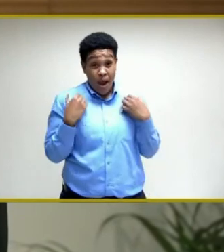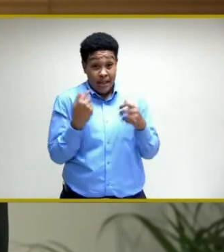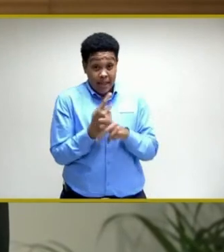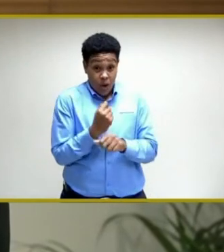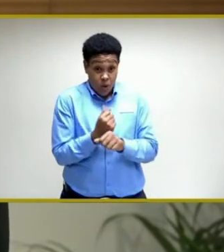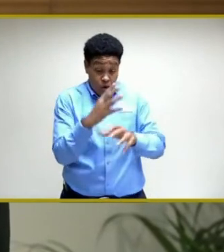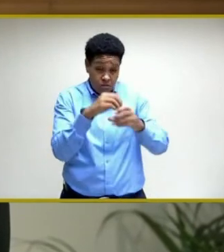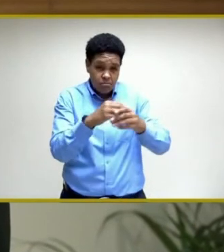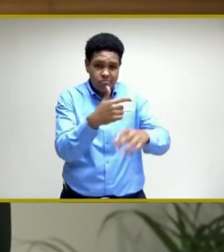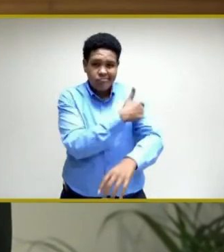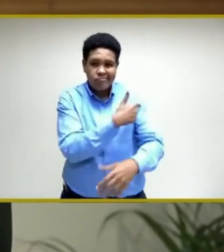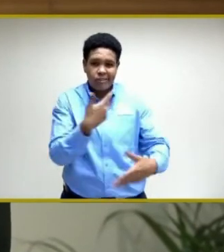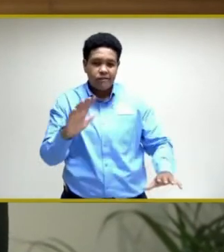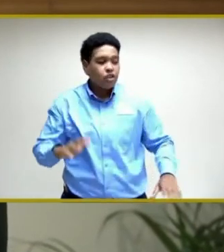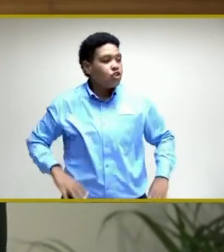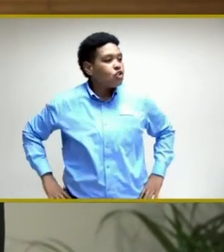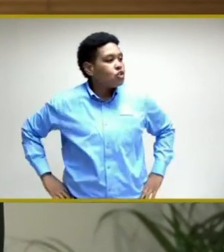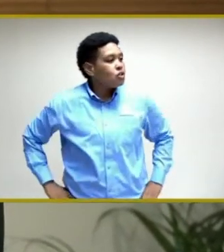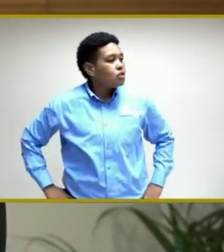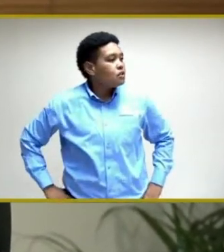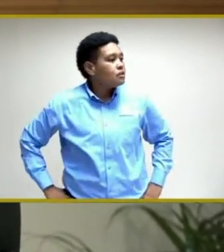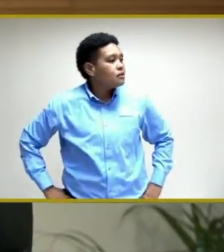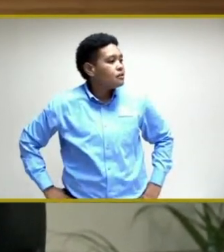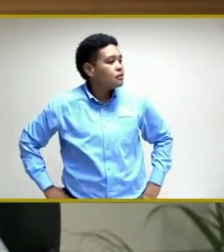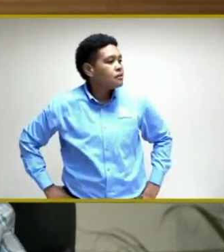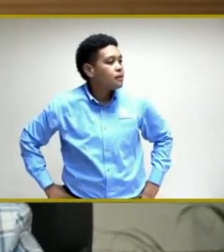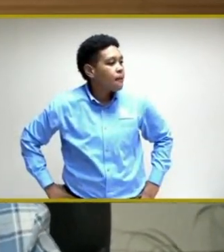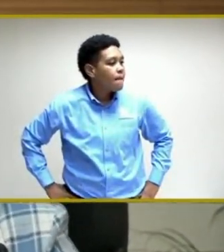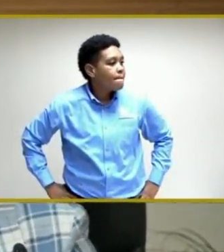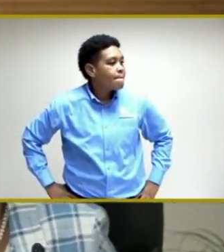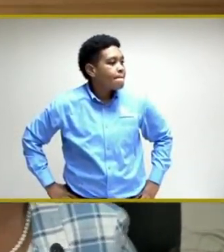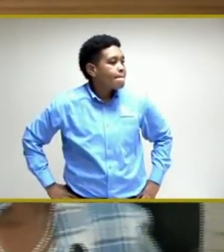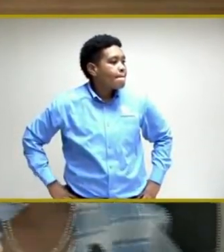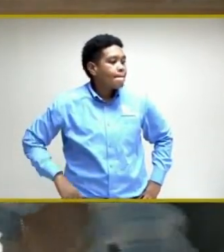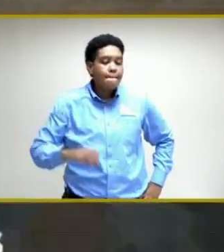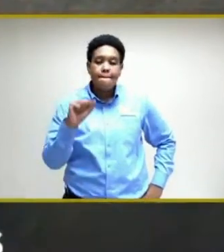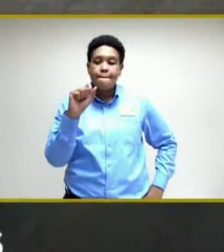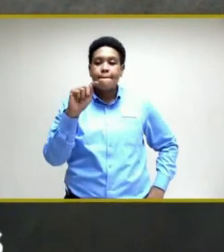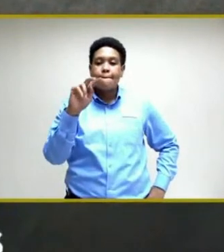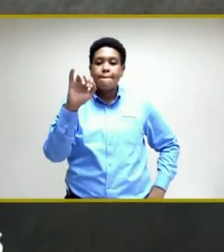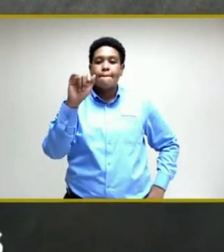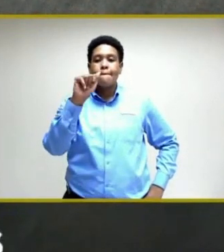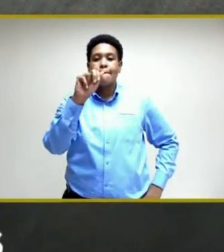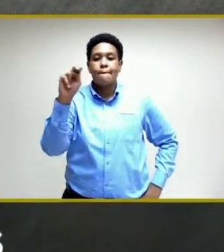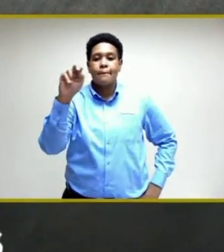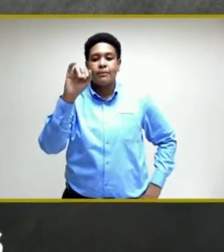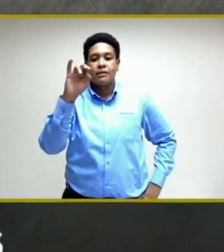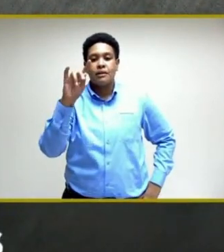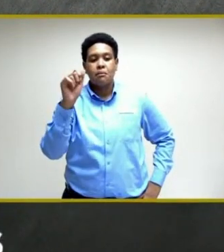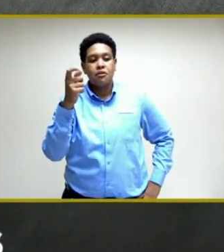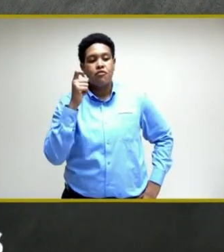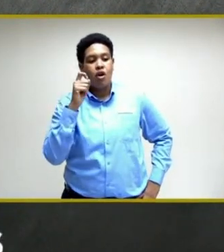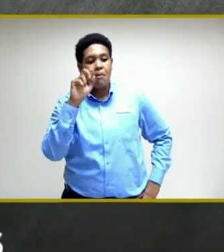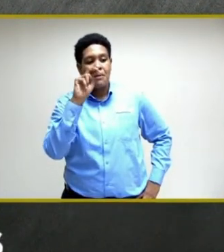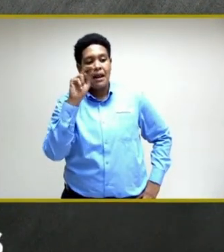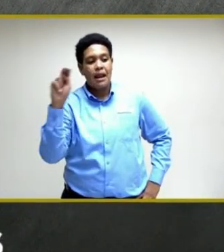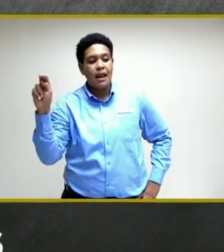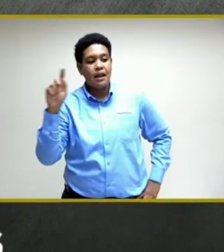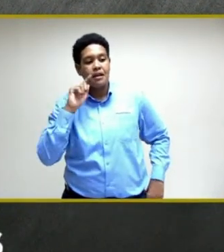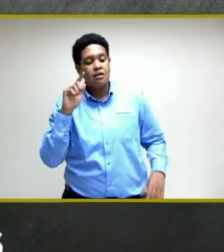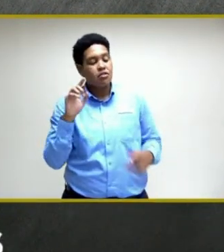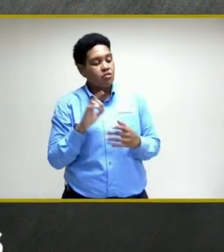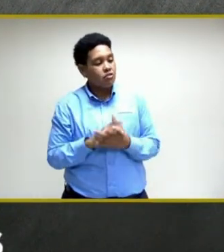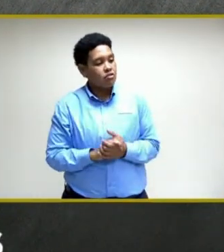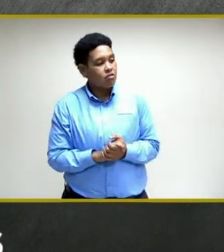workers. Thank you very much. I'm to go to Stevie and Simmons from Nationwide. No, my any guides from